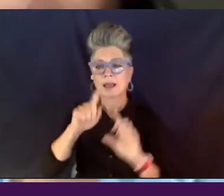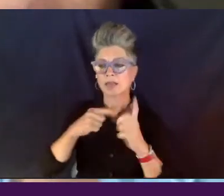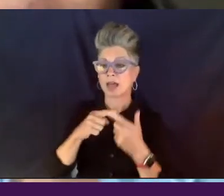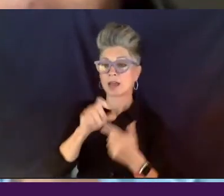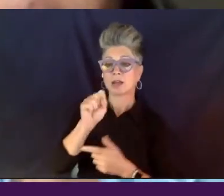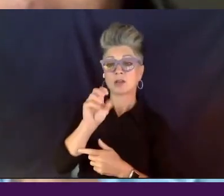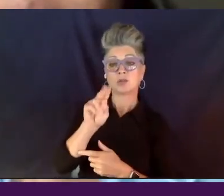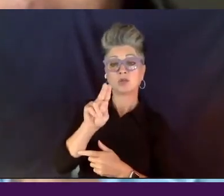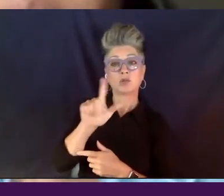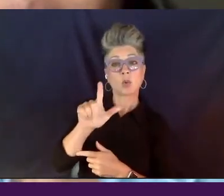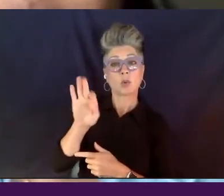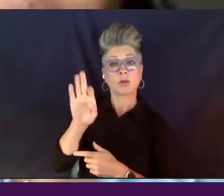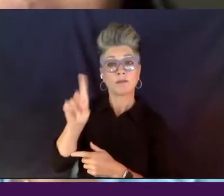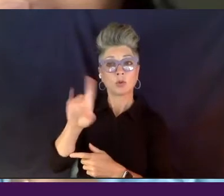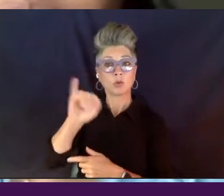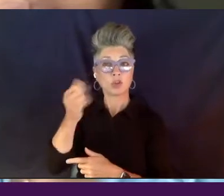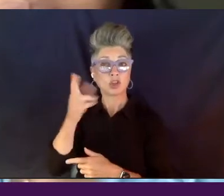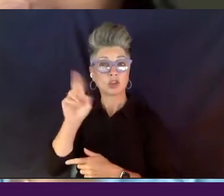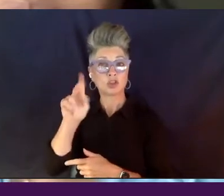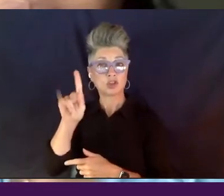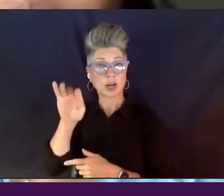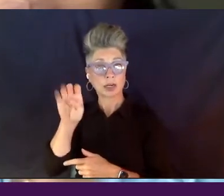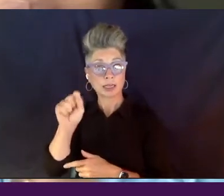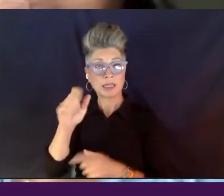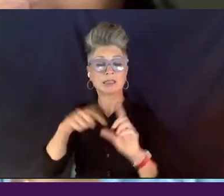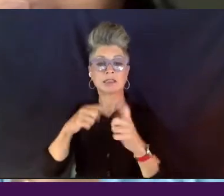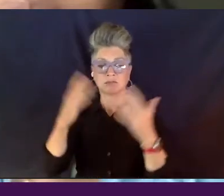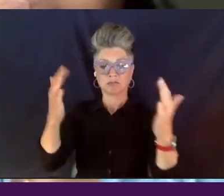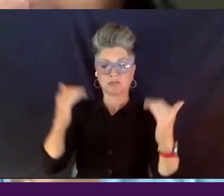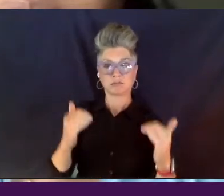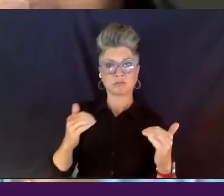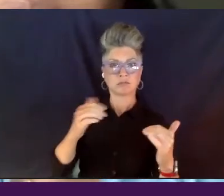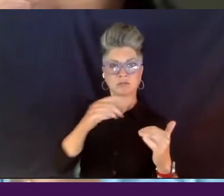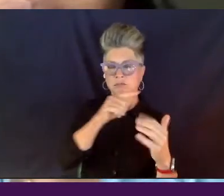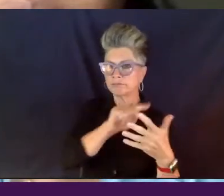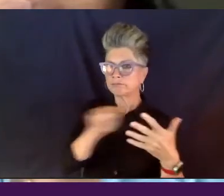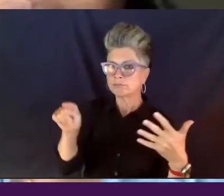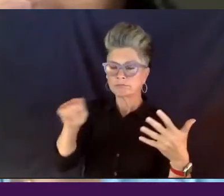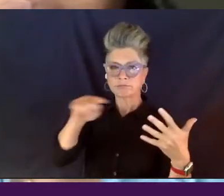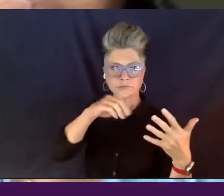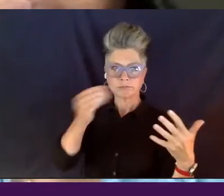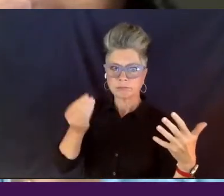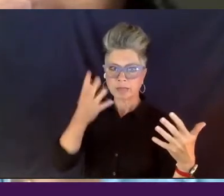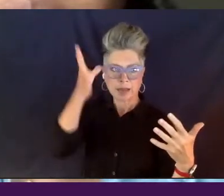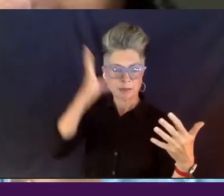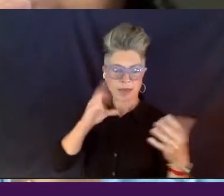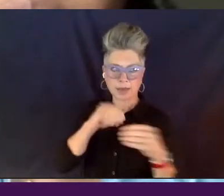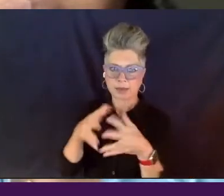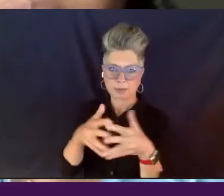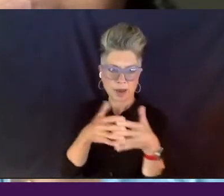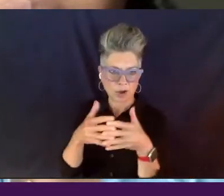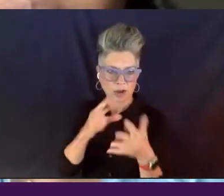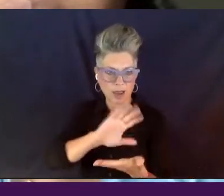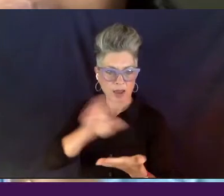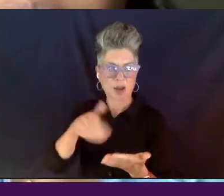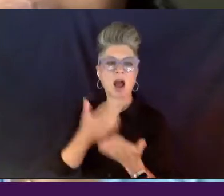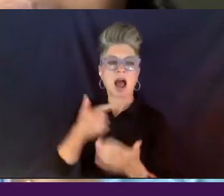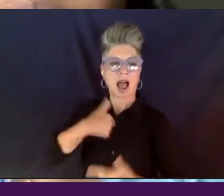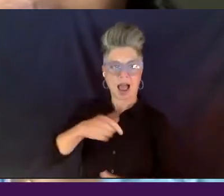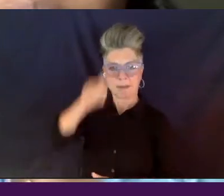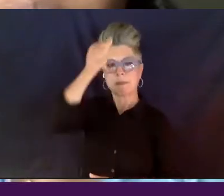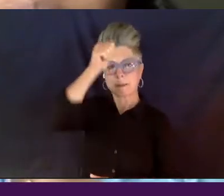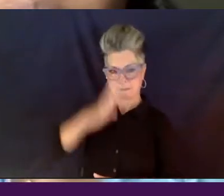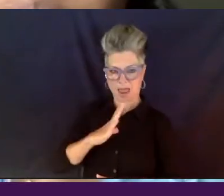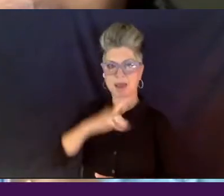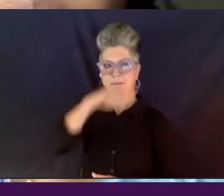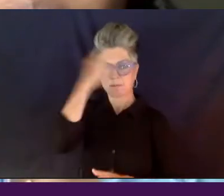And my first film was I Am a Man, Black Masculinity in America, all of which, all of those films were supported by Black